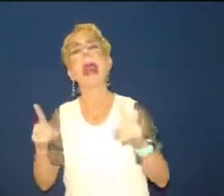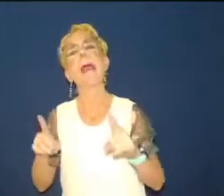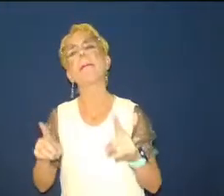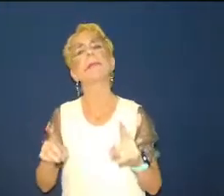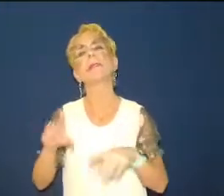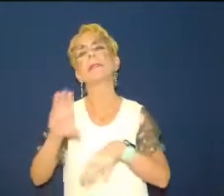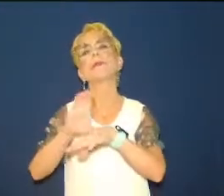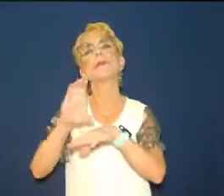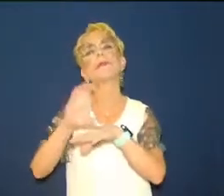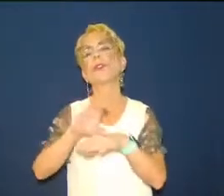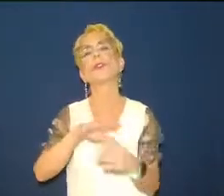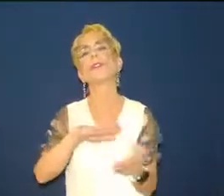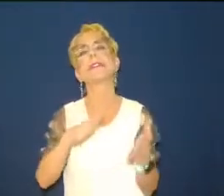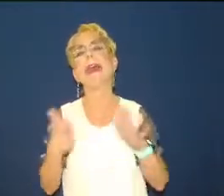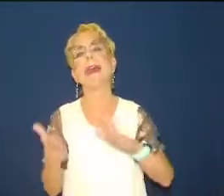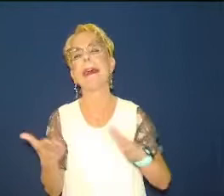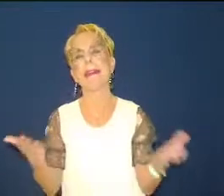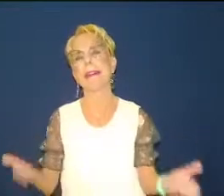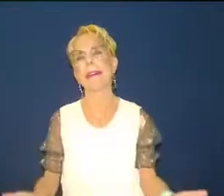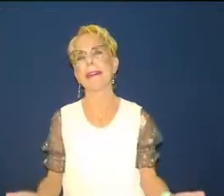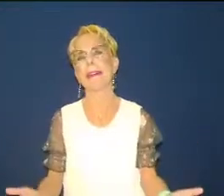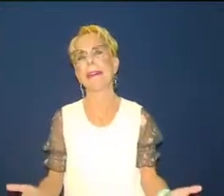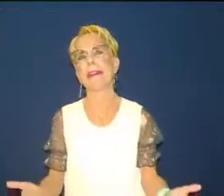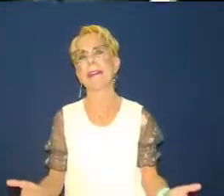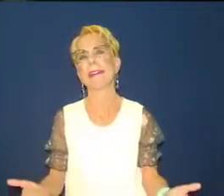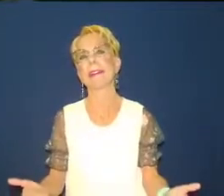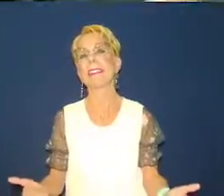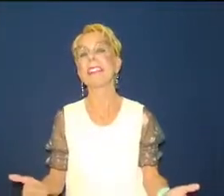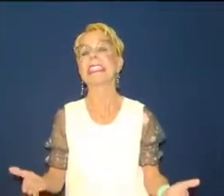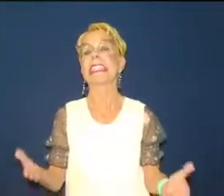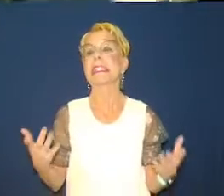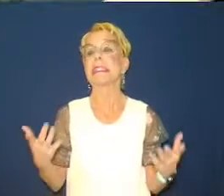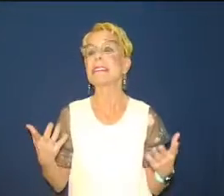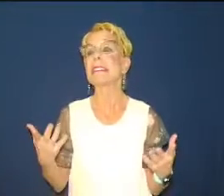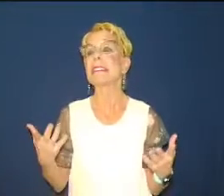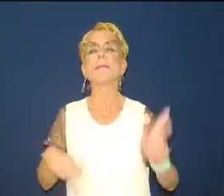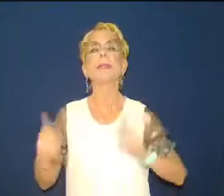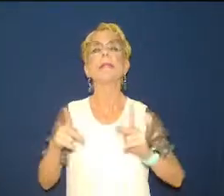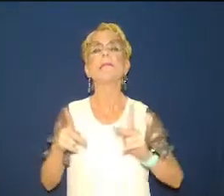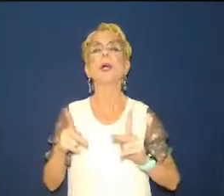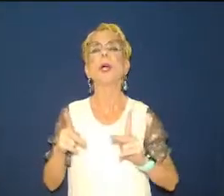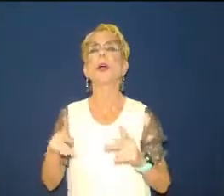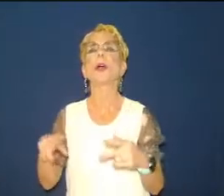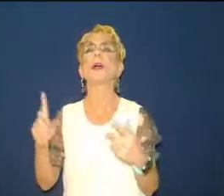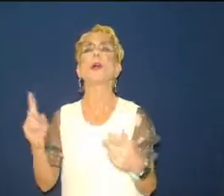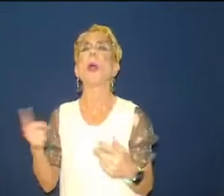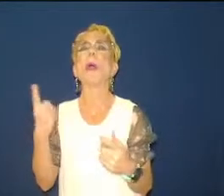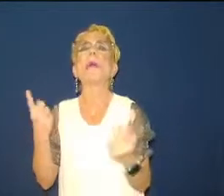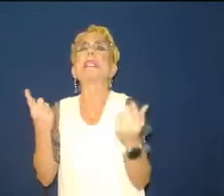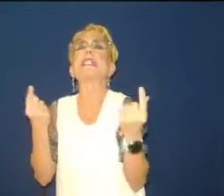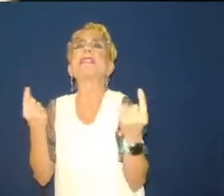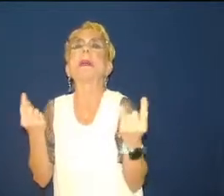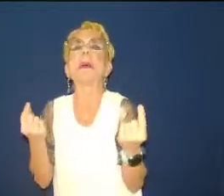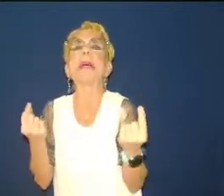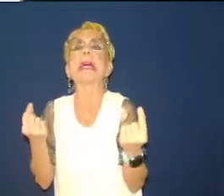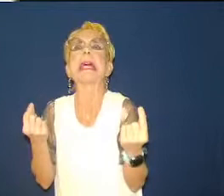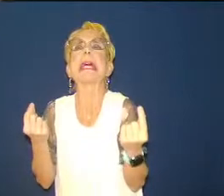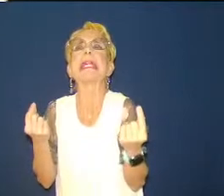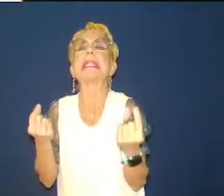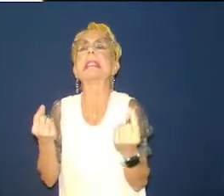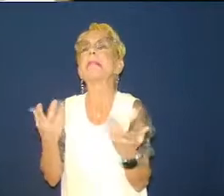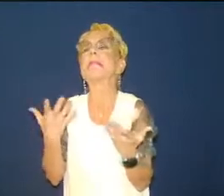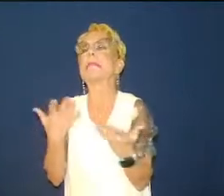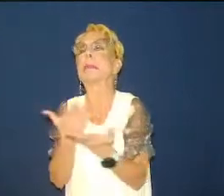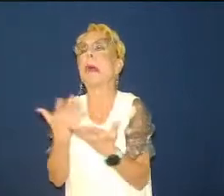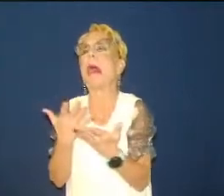keys in the door at nine o'clock and 10 30 every sunday morning to open up and say y'all come but then when we get inside there and we hear something and we leave we